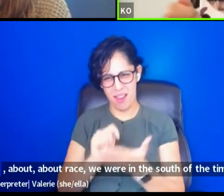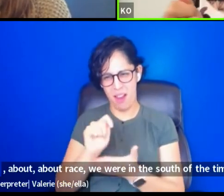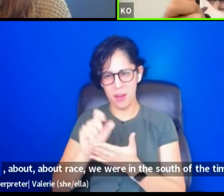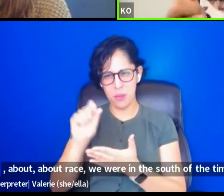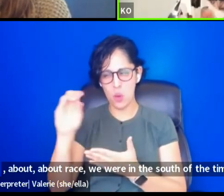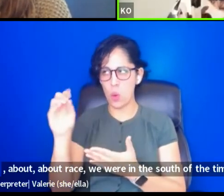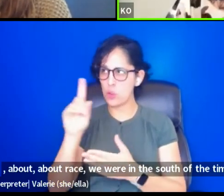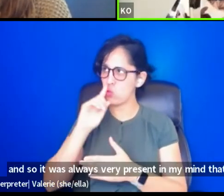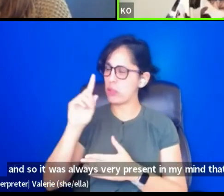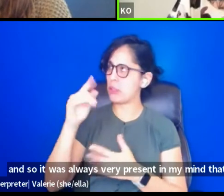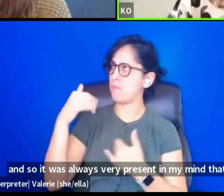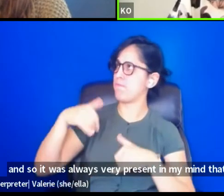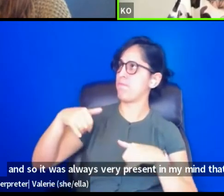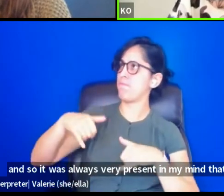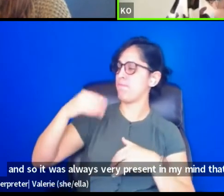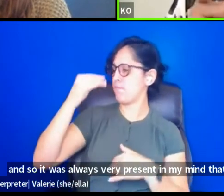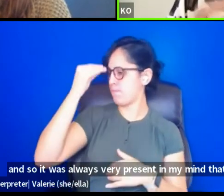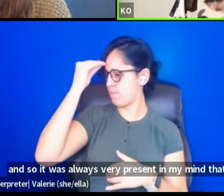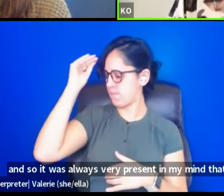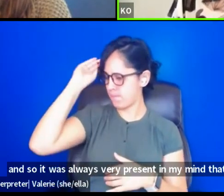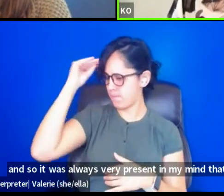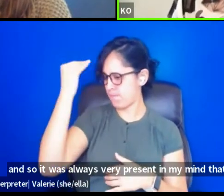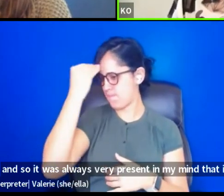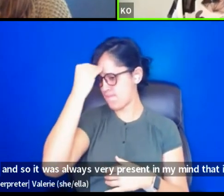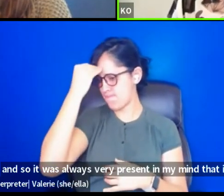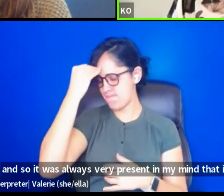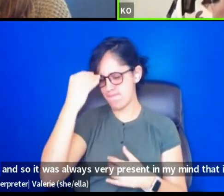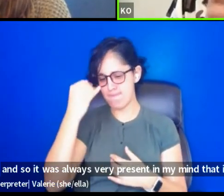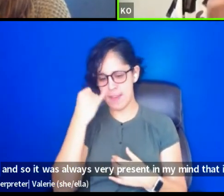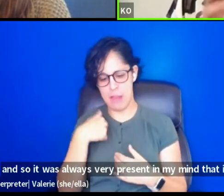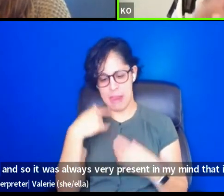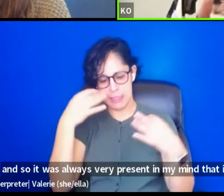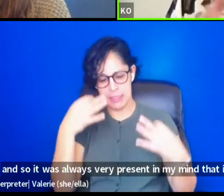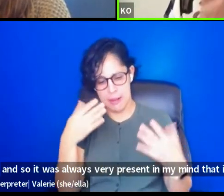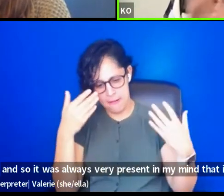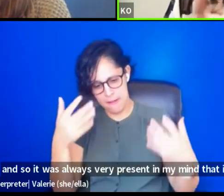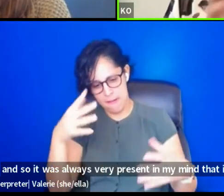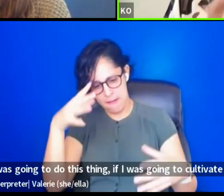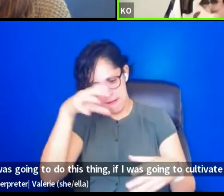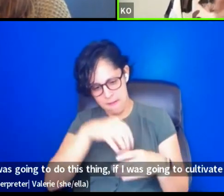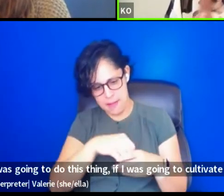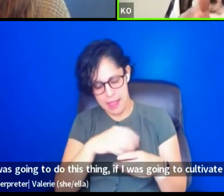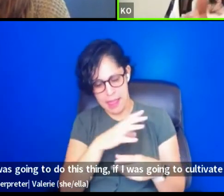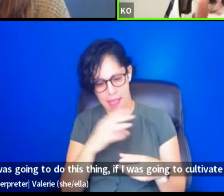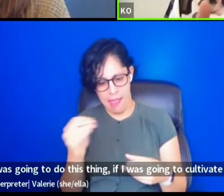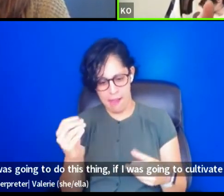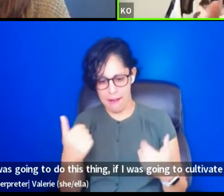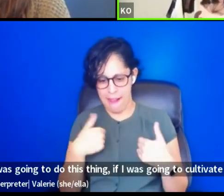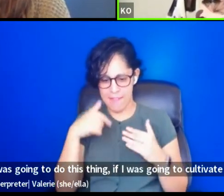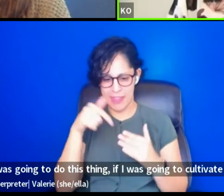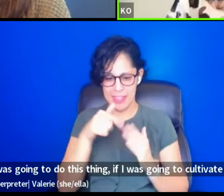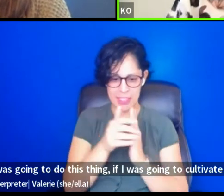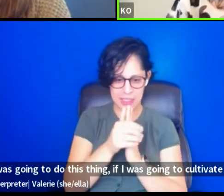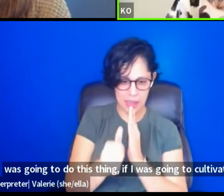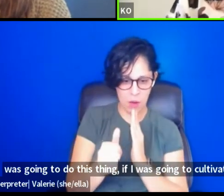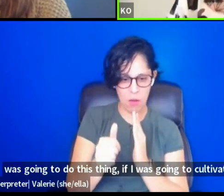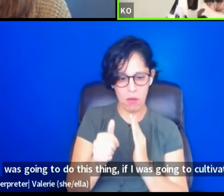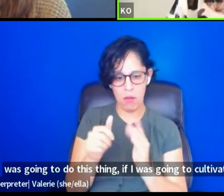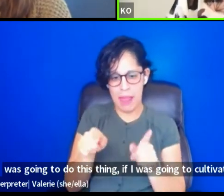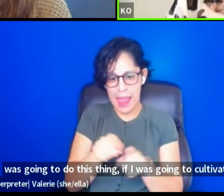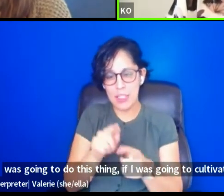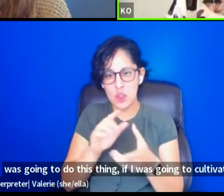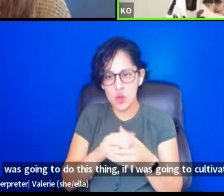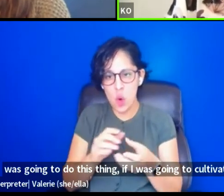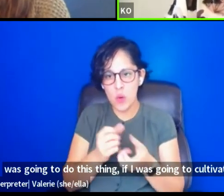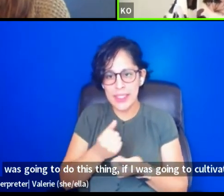mind that if I was going to do this thing, if I was going to cultivate the superpower of being a storyteller, that I would have to do